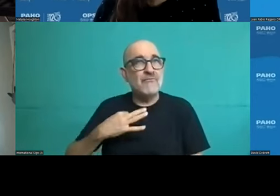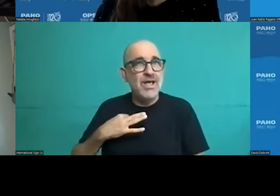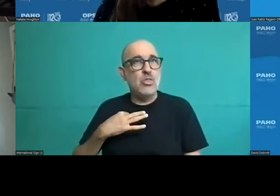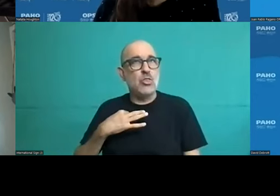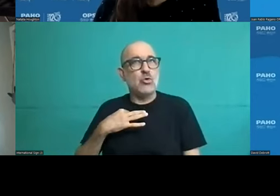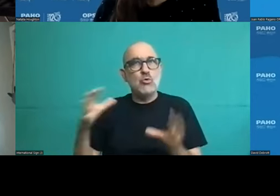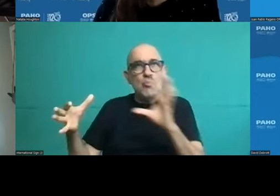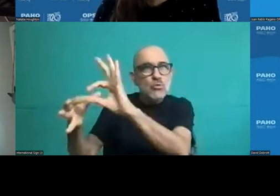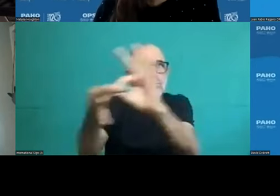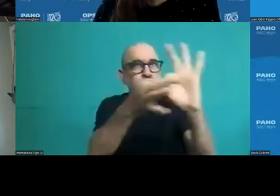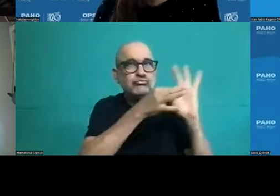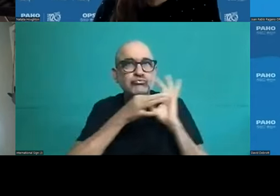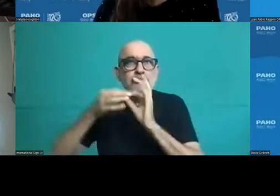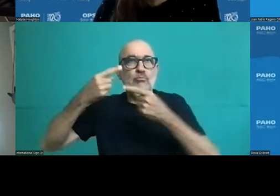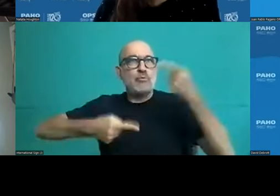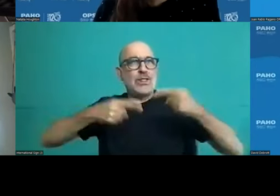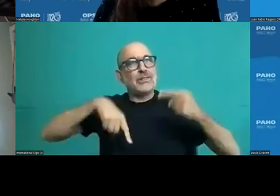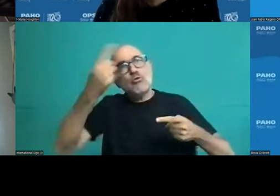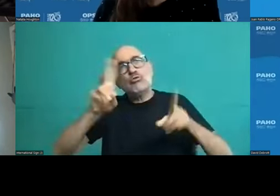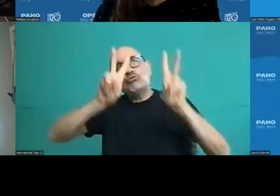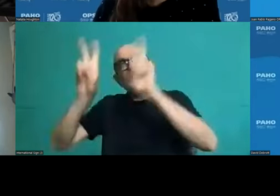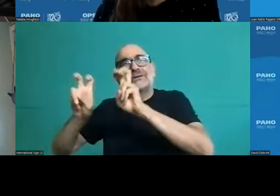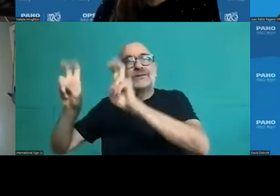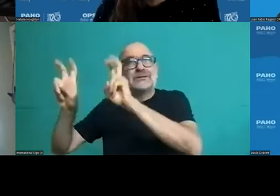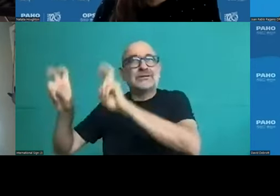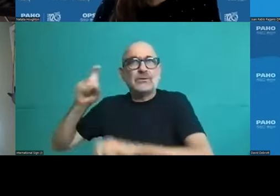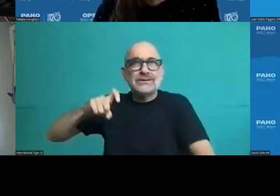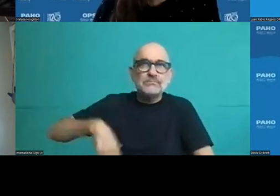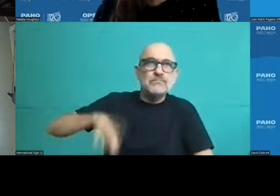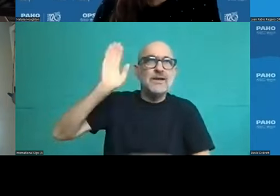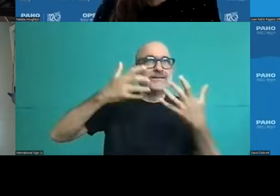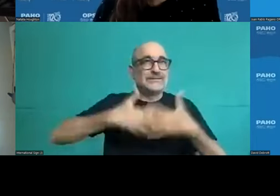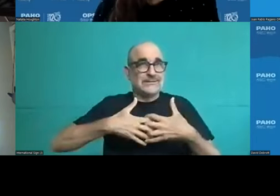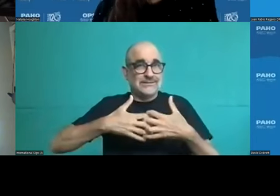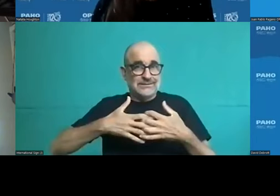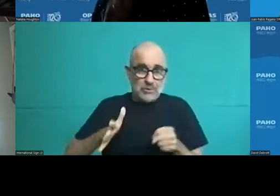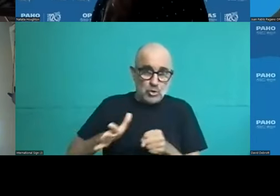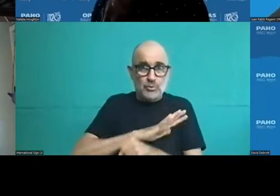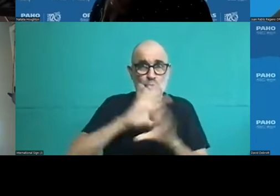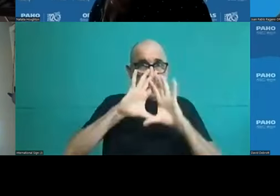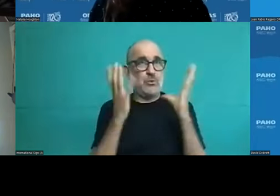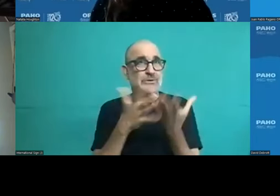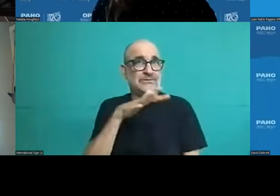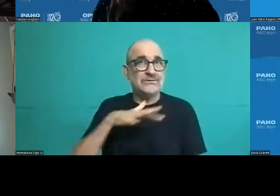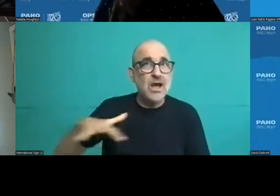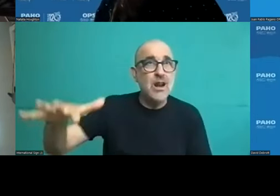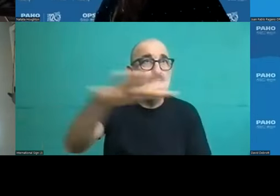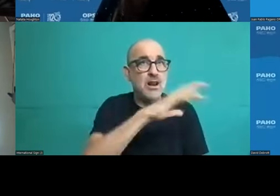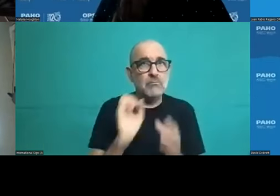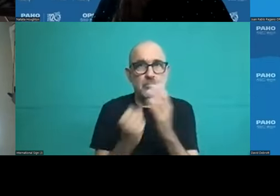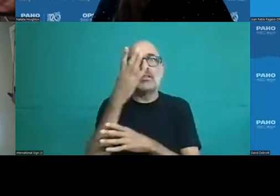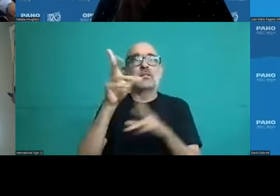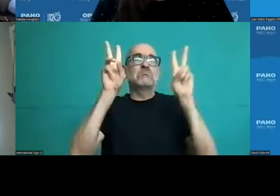clearly, more clearly in Colombia and in cases, universal access that are not always